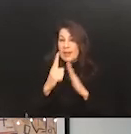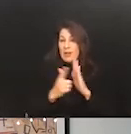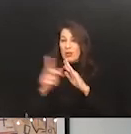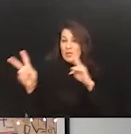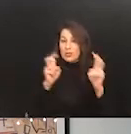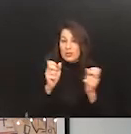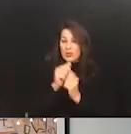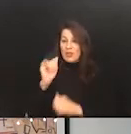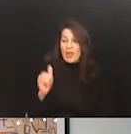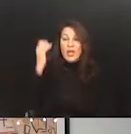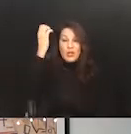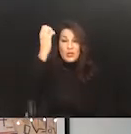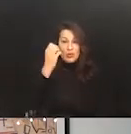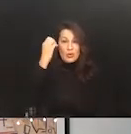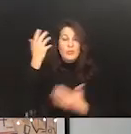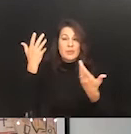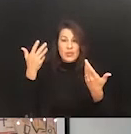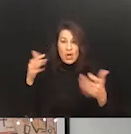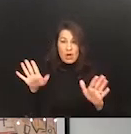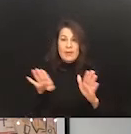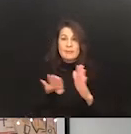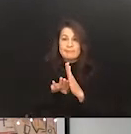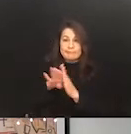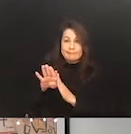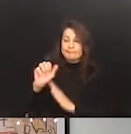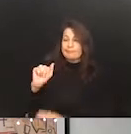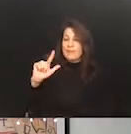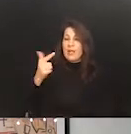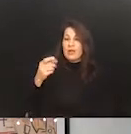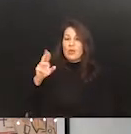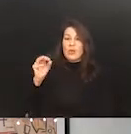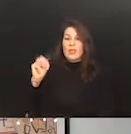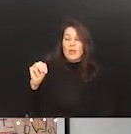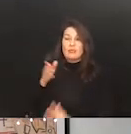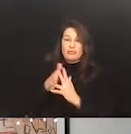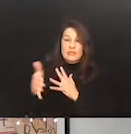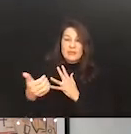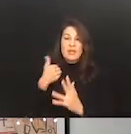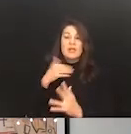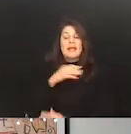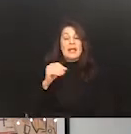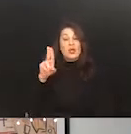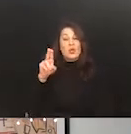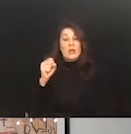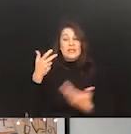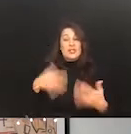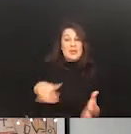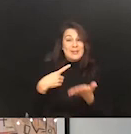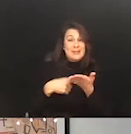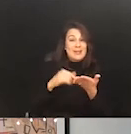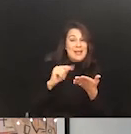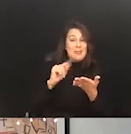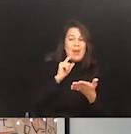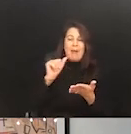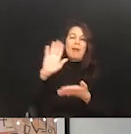taken big moves in algorithmic transparency and the U S has talked about it, but, but hasn't really quite gotten there yet.